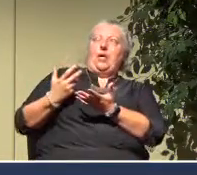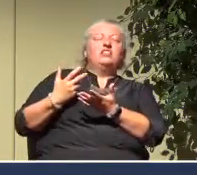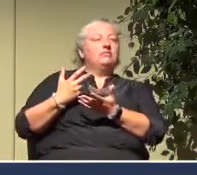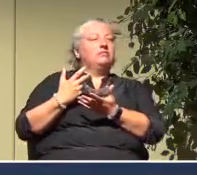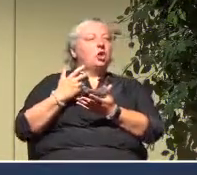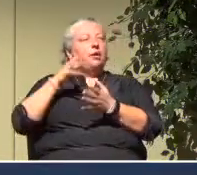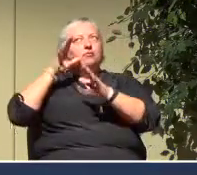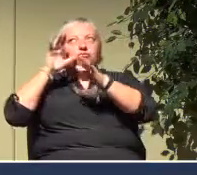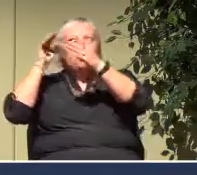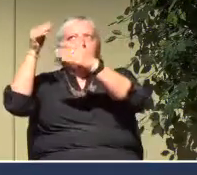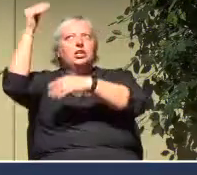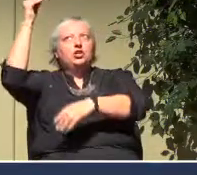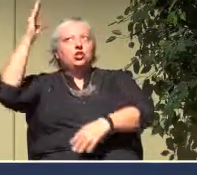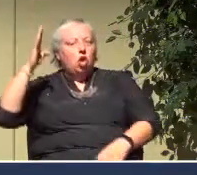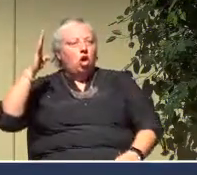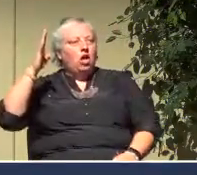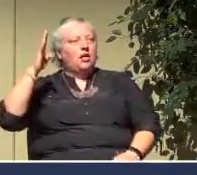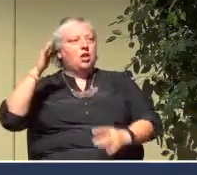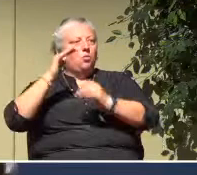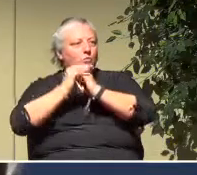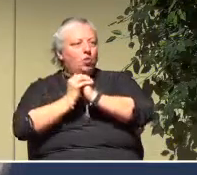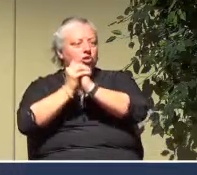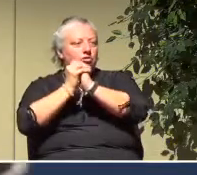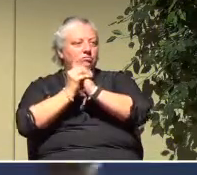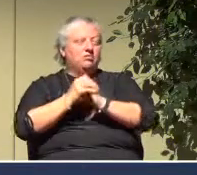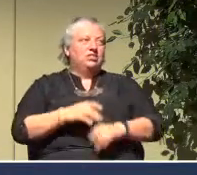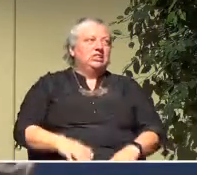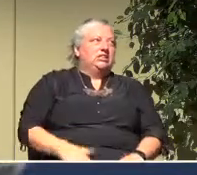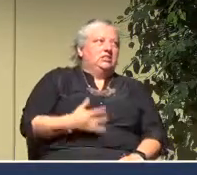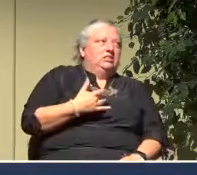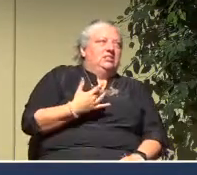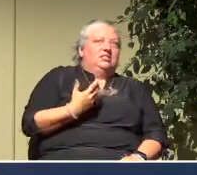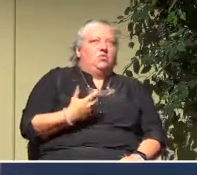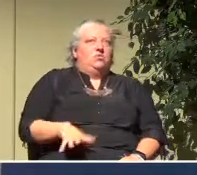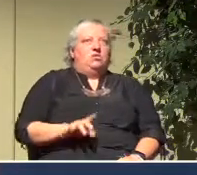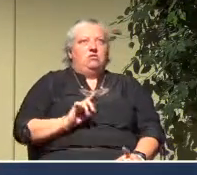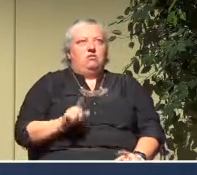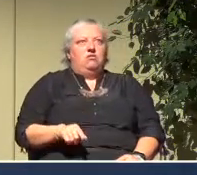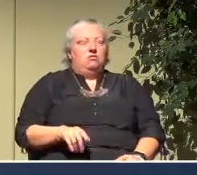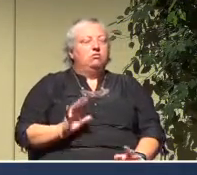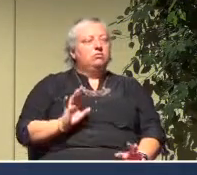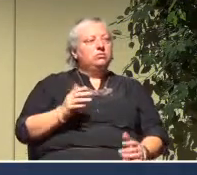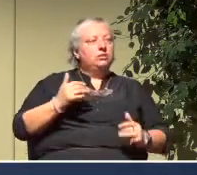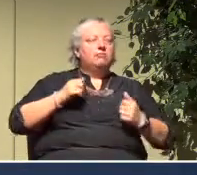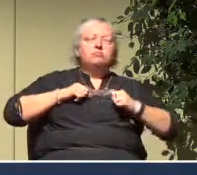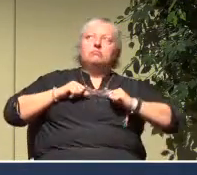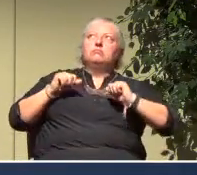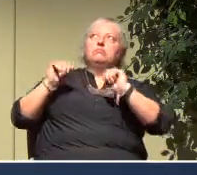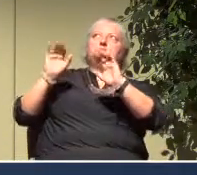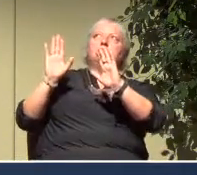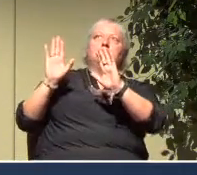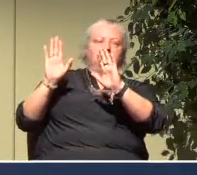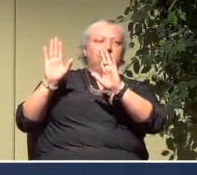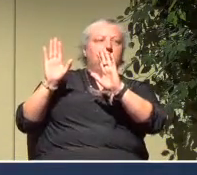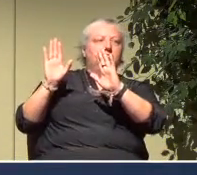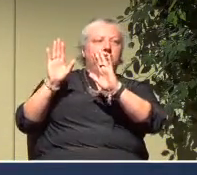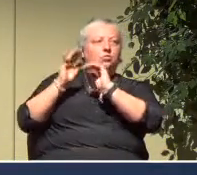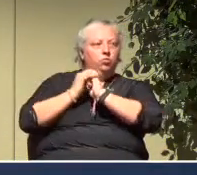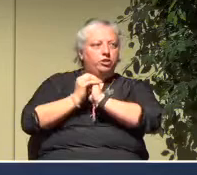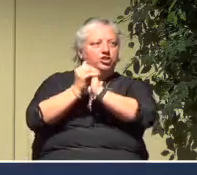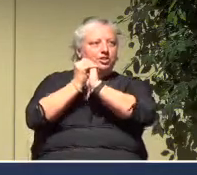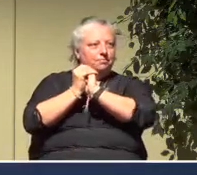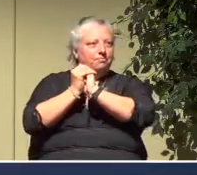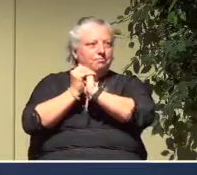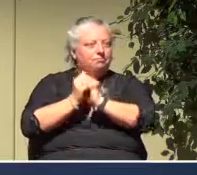that's why when we come to worship, even if we're not feeling like it, to give our heart to Him anyway. And to worship